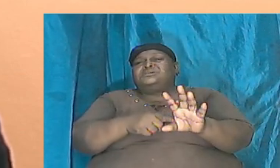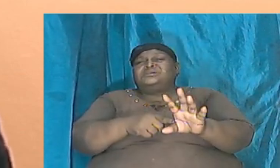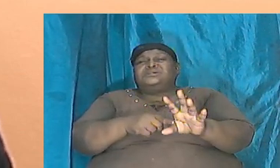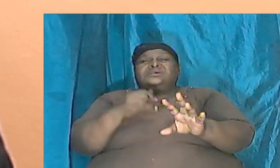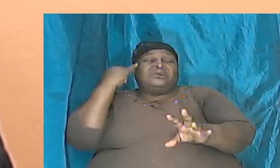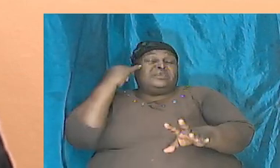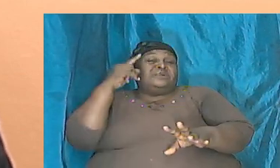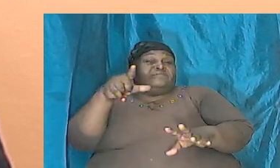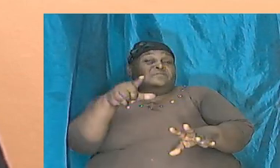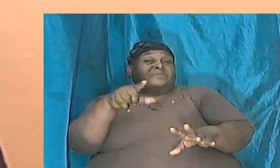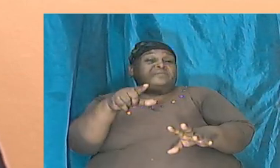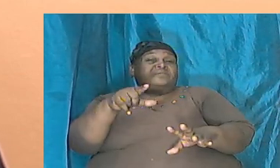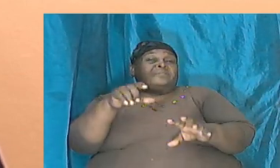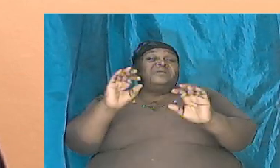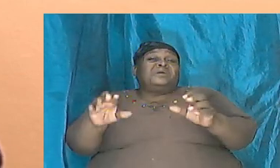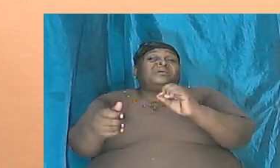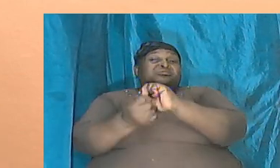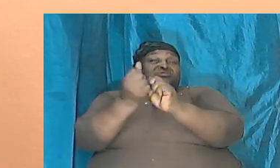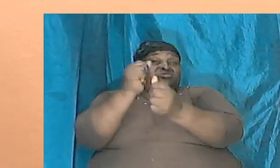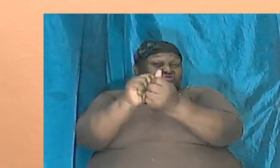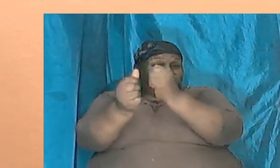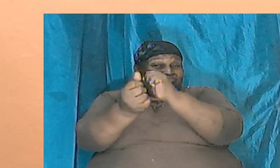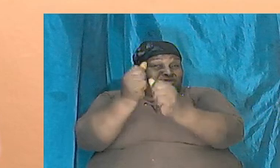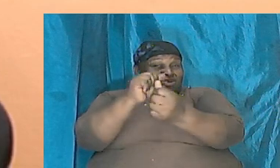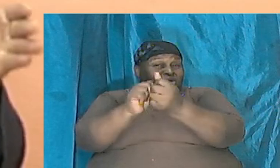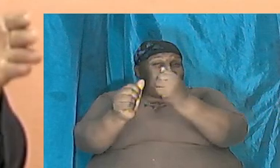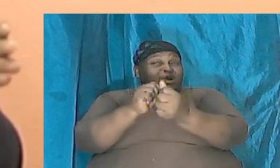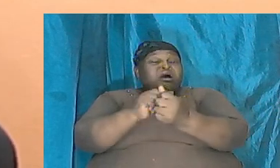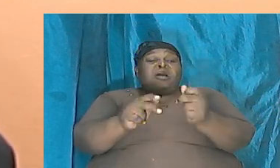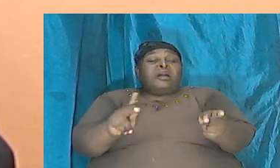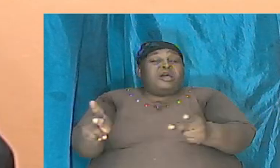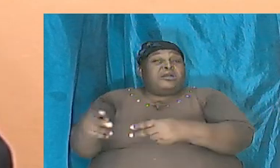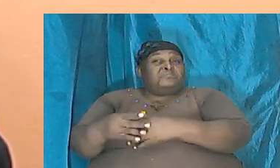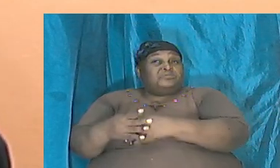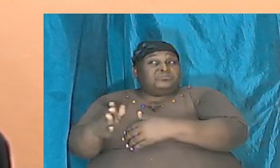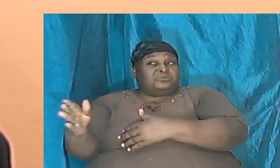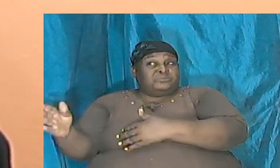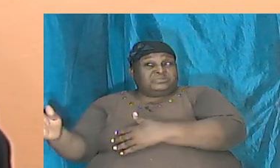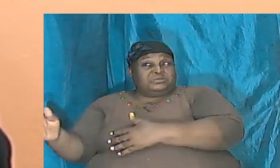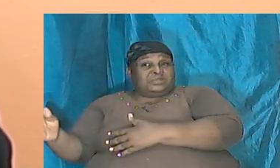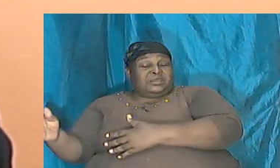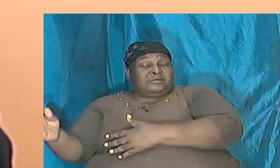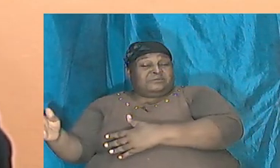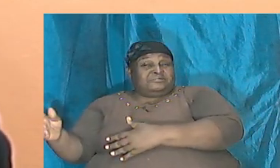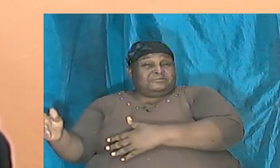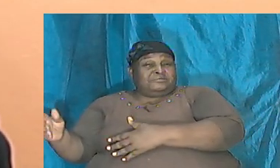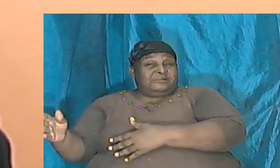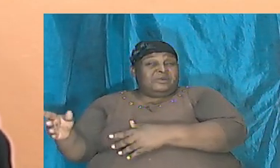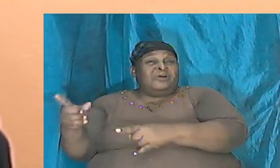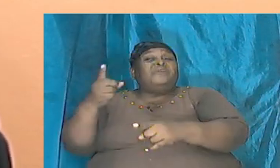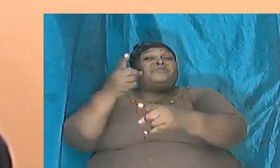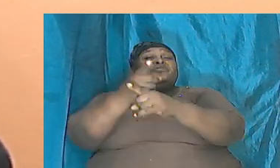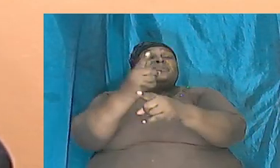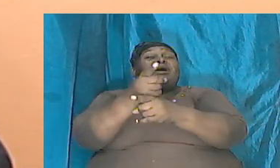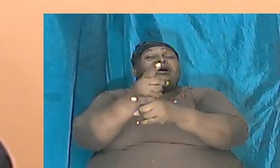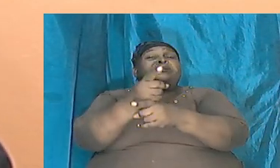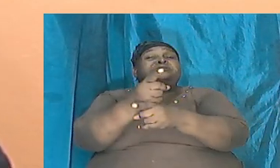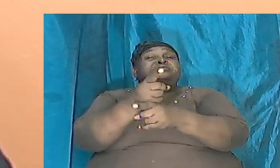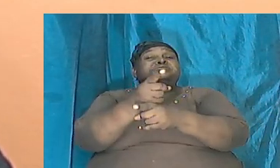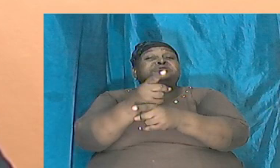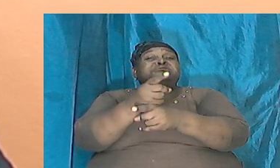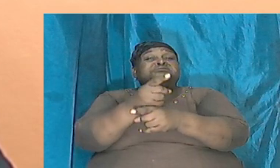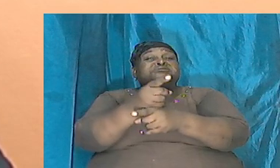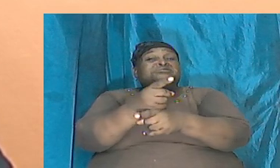discredit or put aside the origins, the foundation,